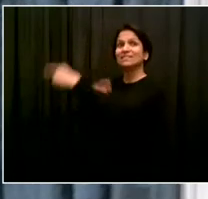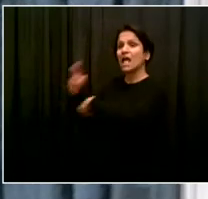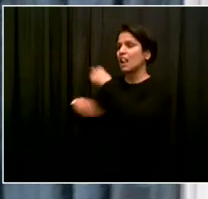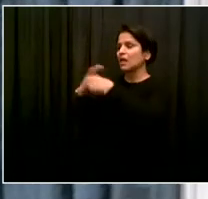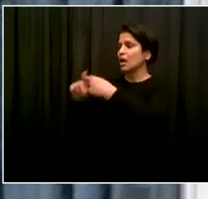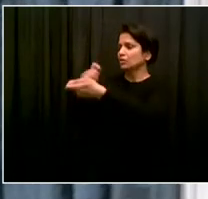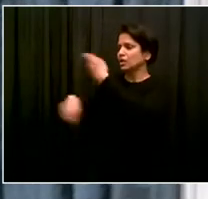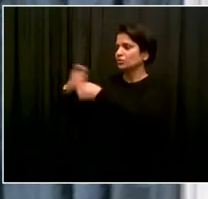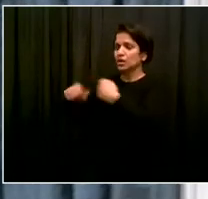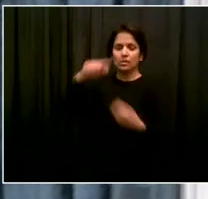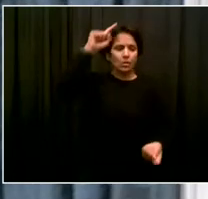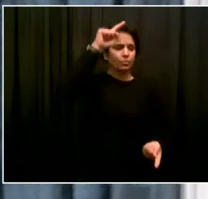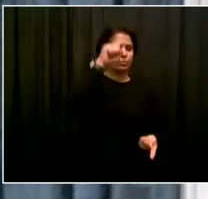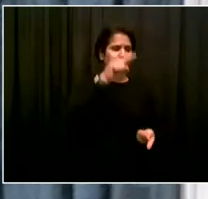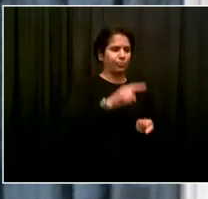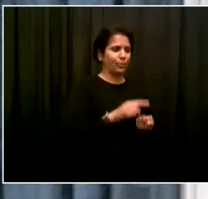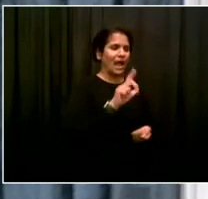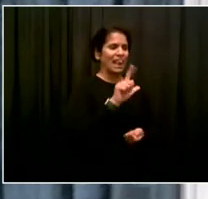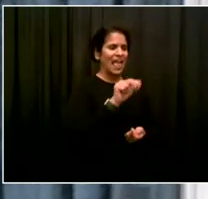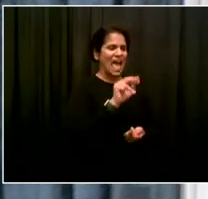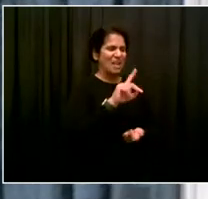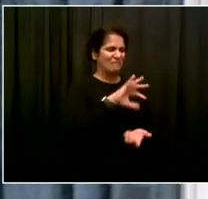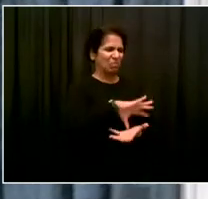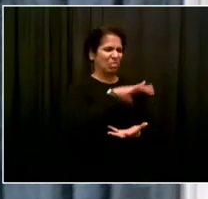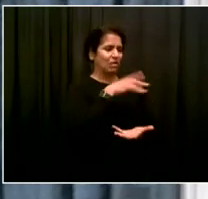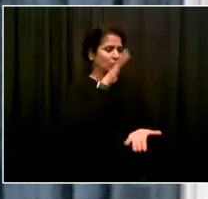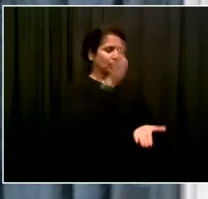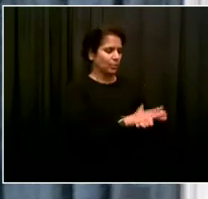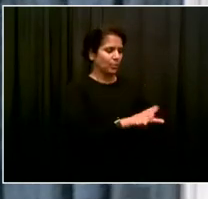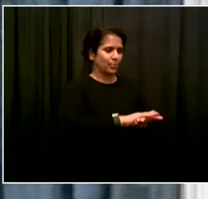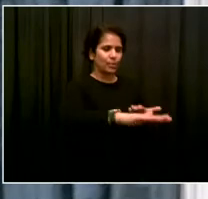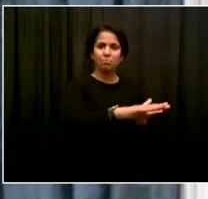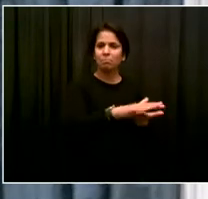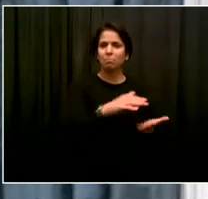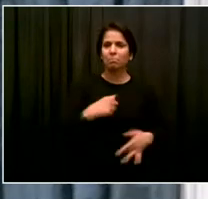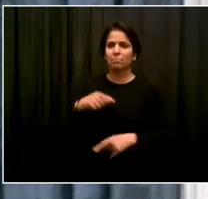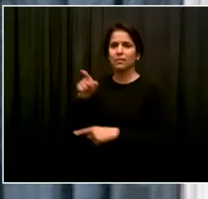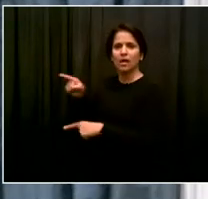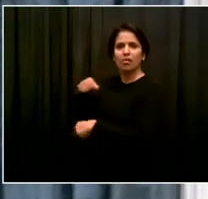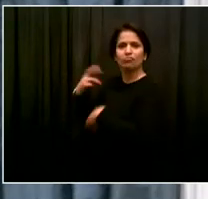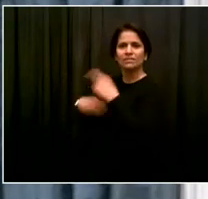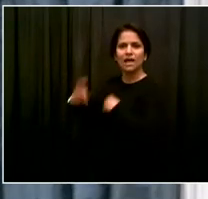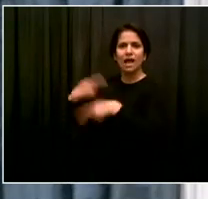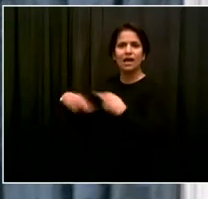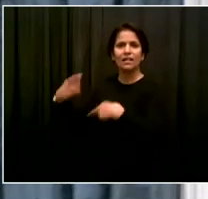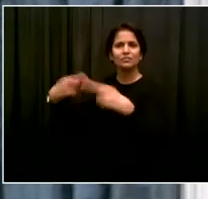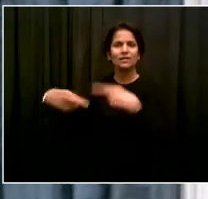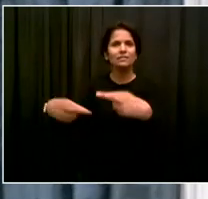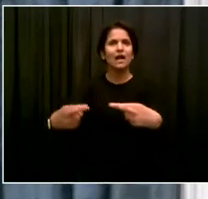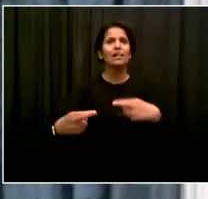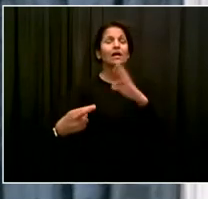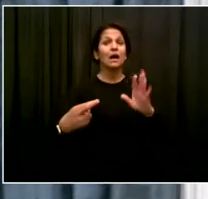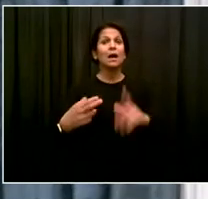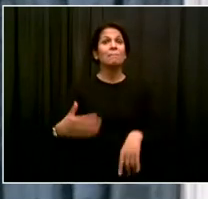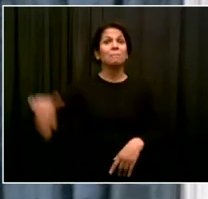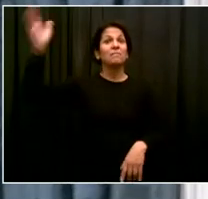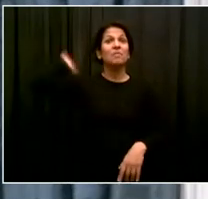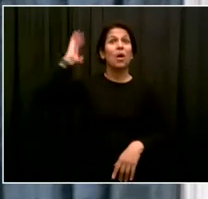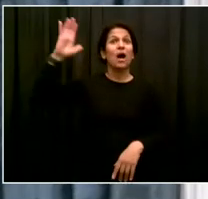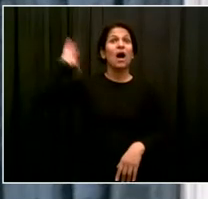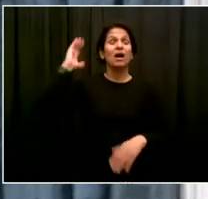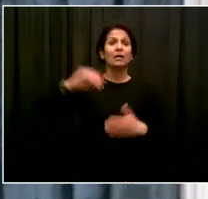kind of diversion again and even more so. The key for us is to continue building the community networks, giving the local access.